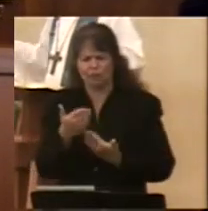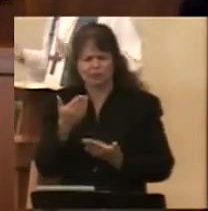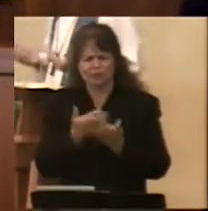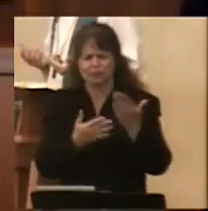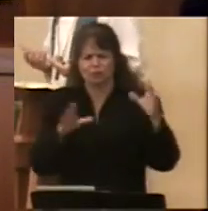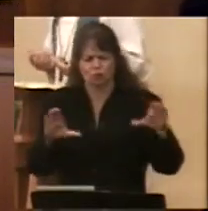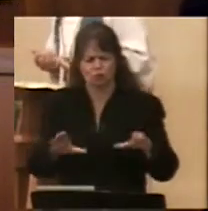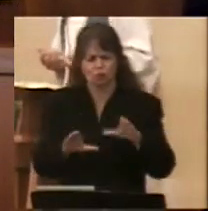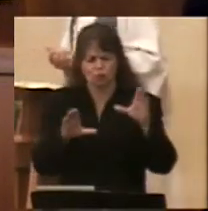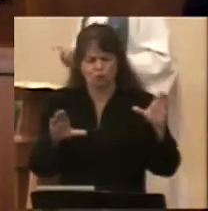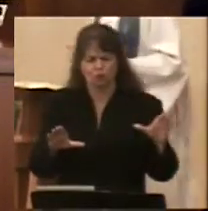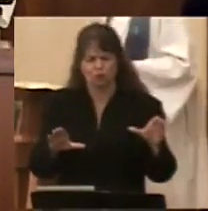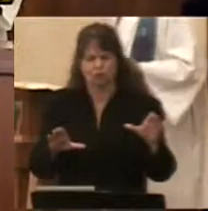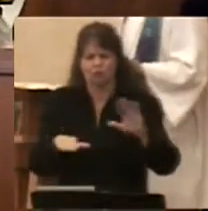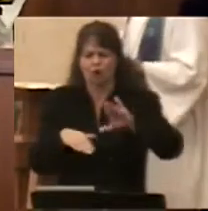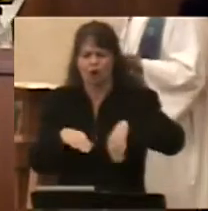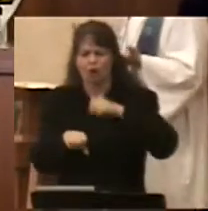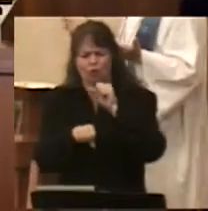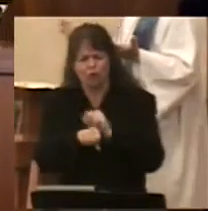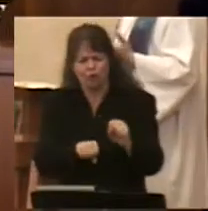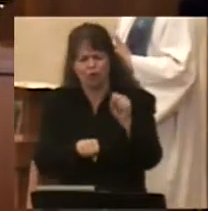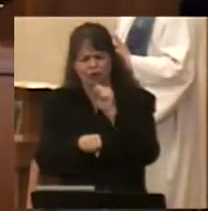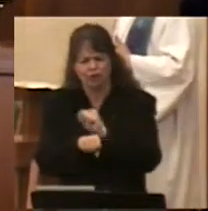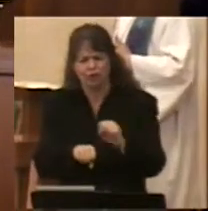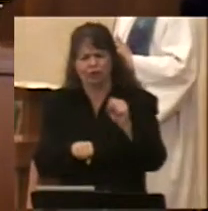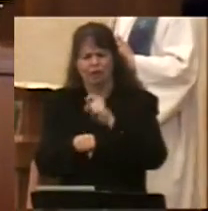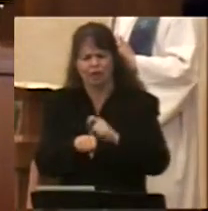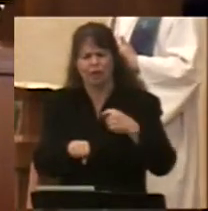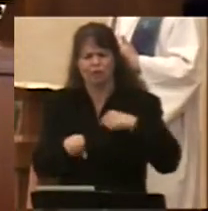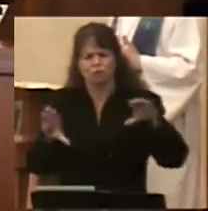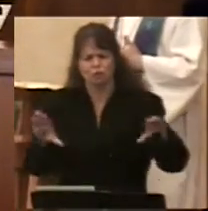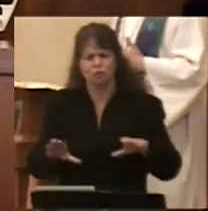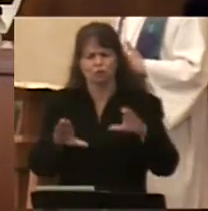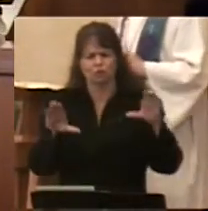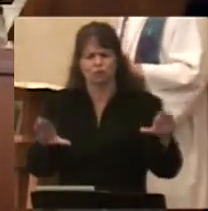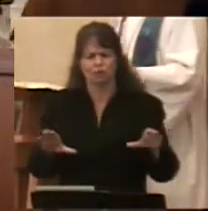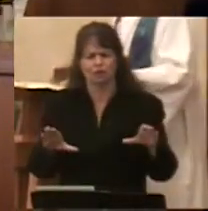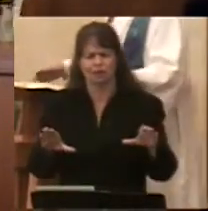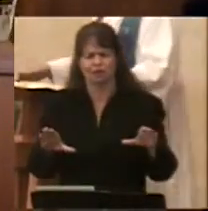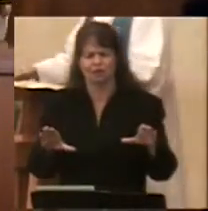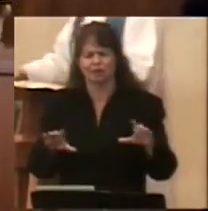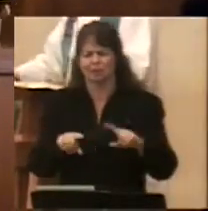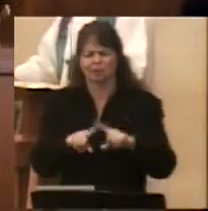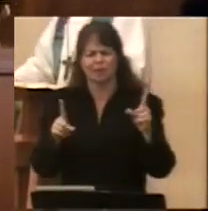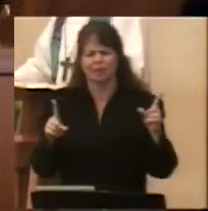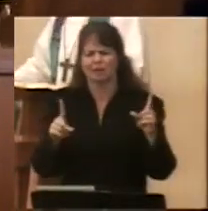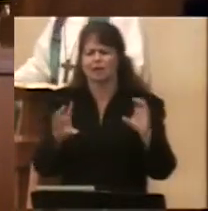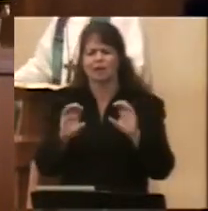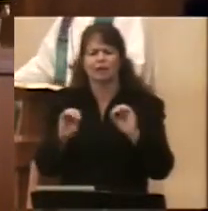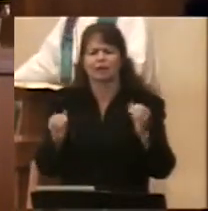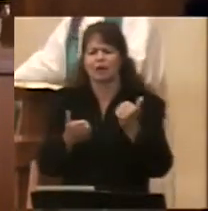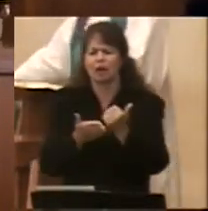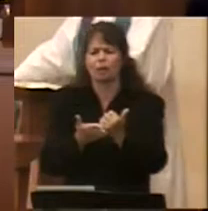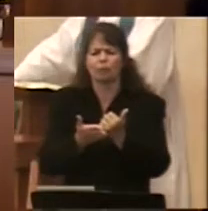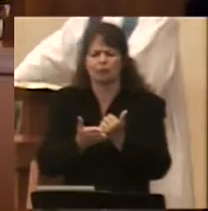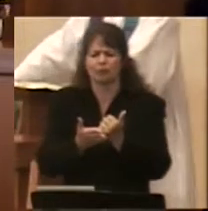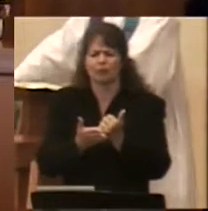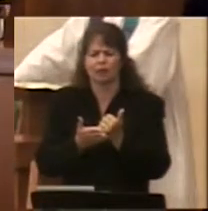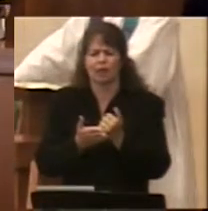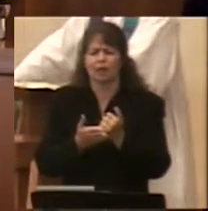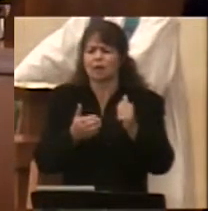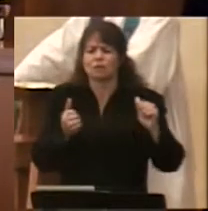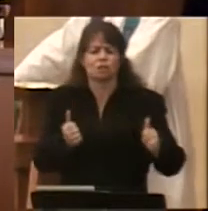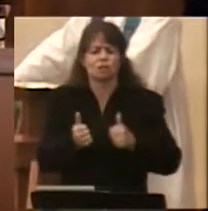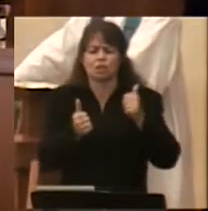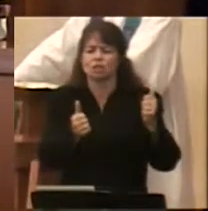and the toil I had spent in doing it, and again, all was vanity, and a chasing after the wind, and there